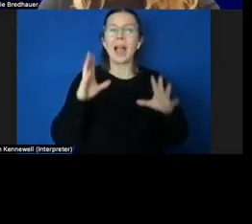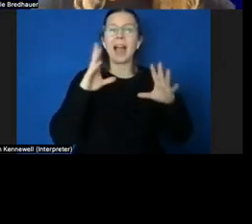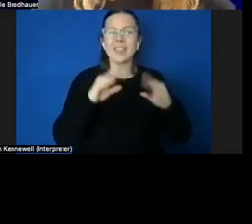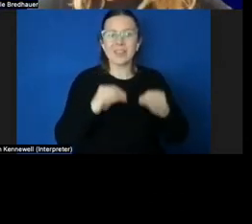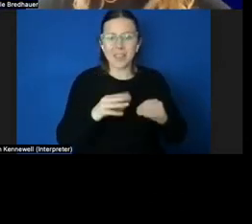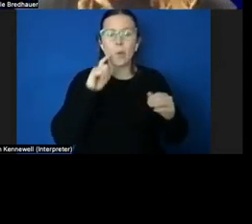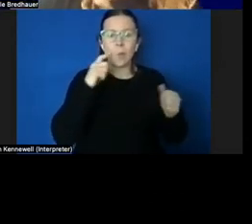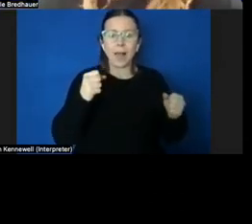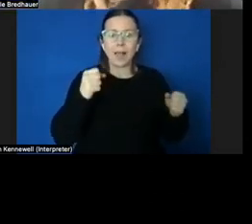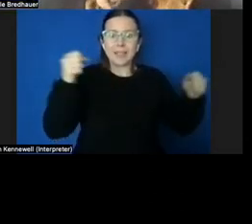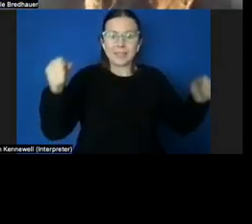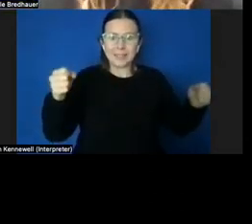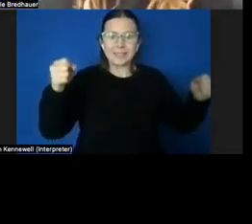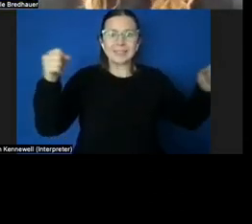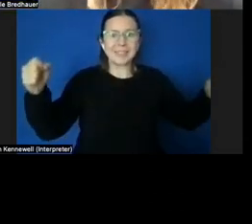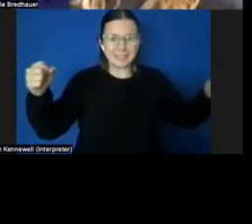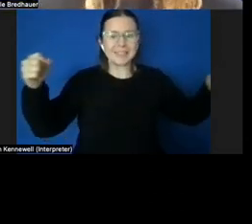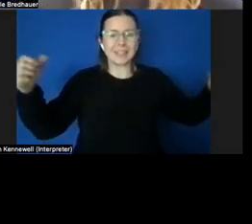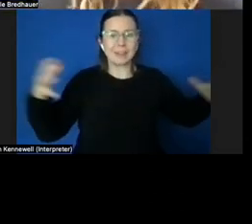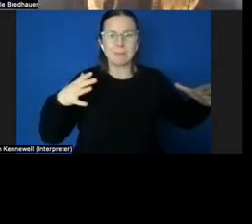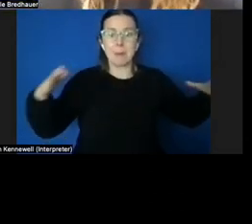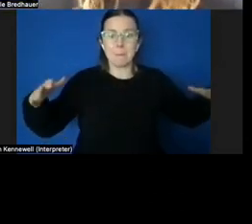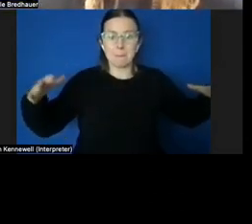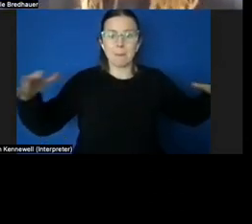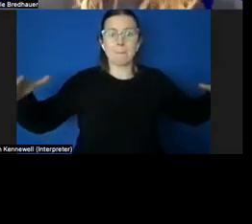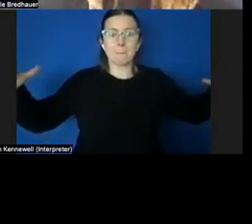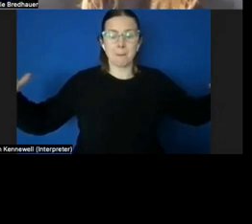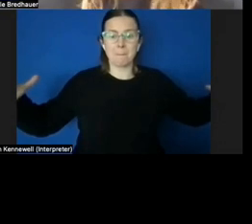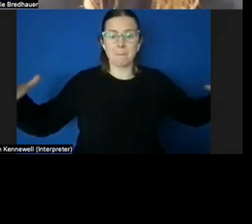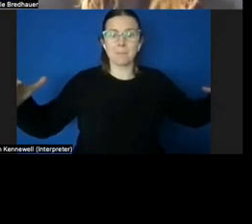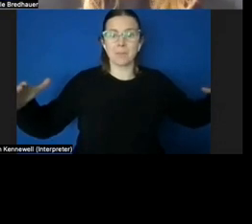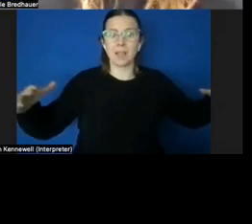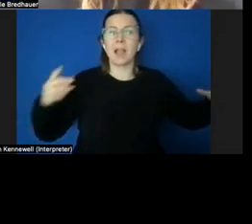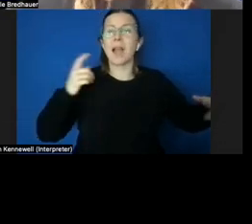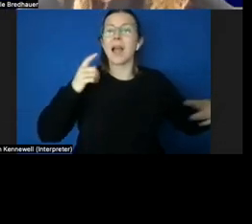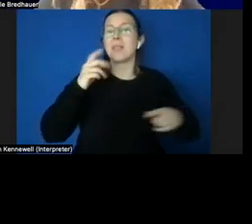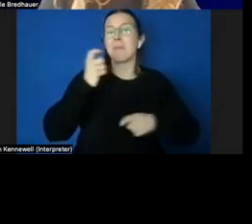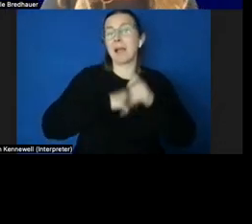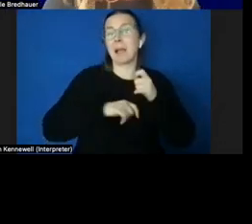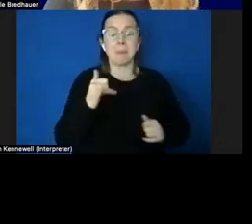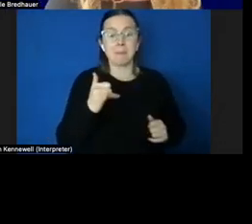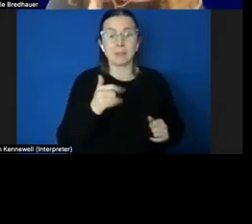and extends and perhaps to be a traveller of the world.